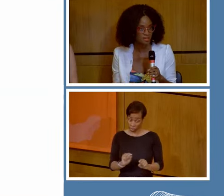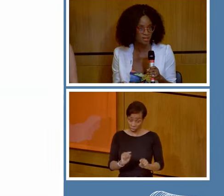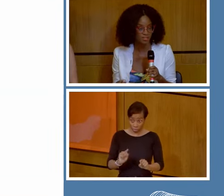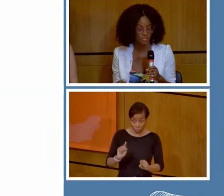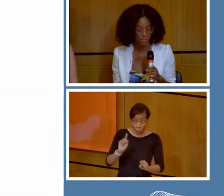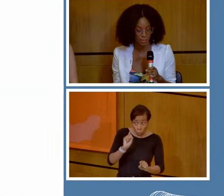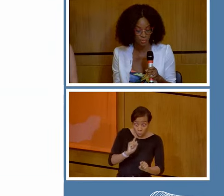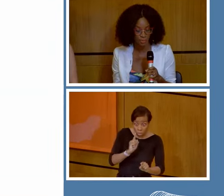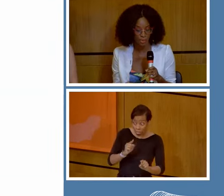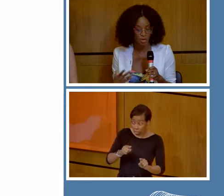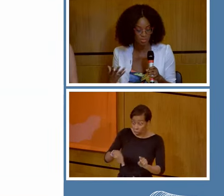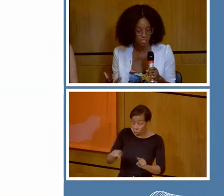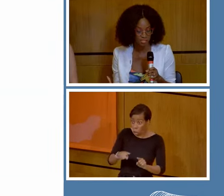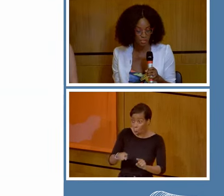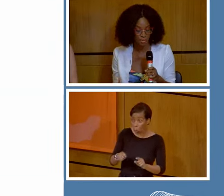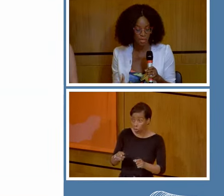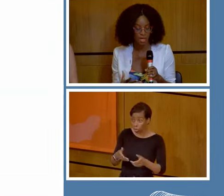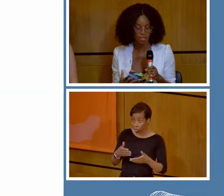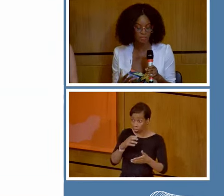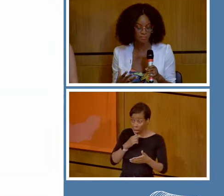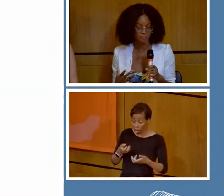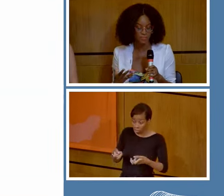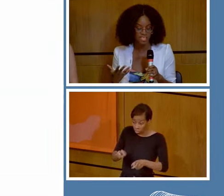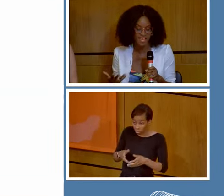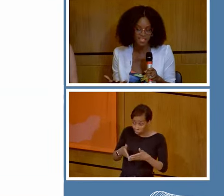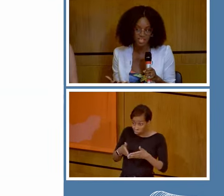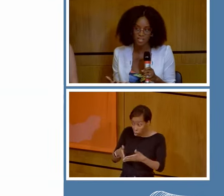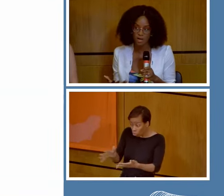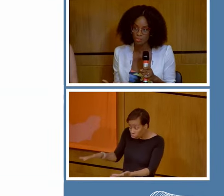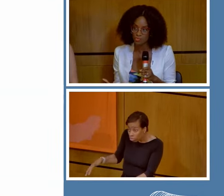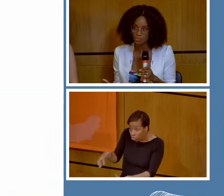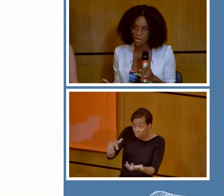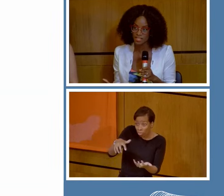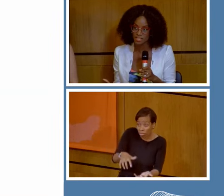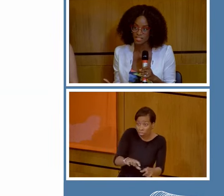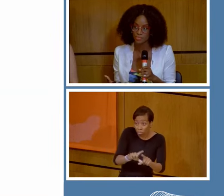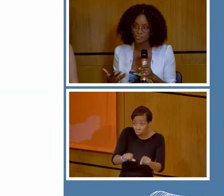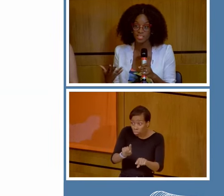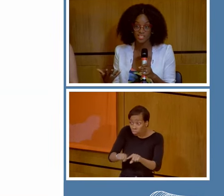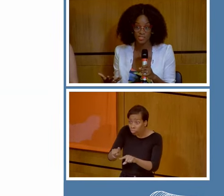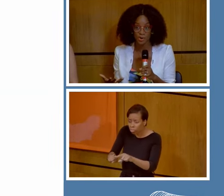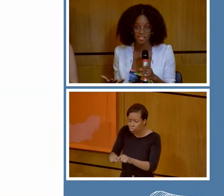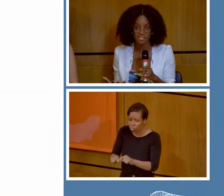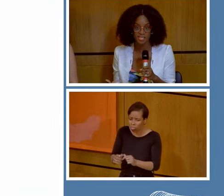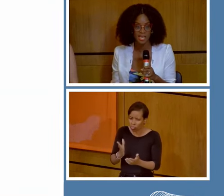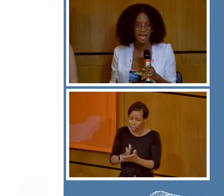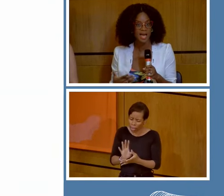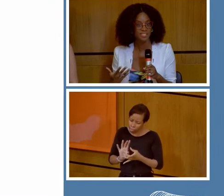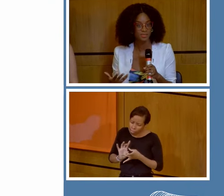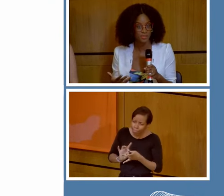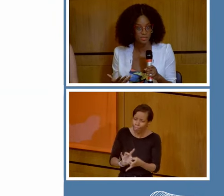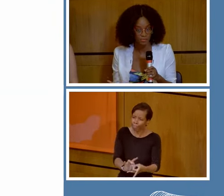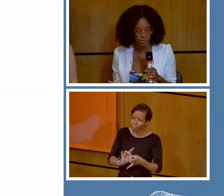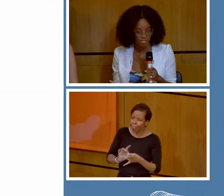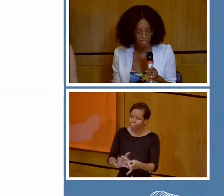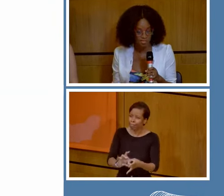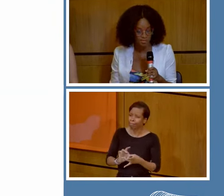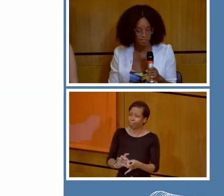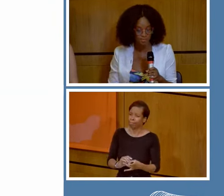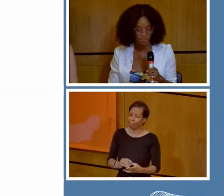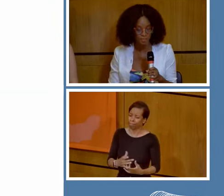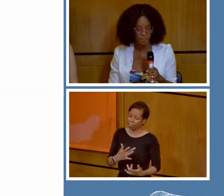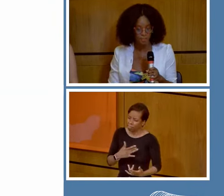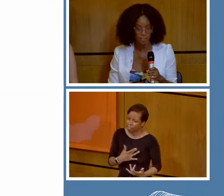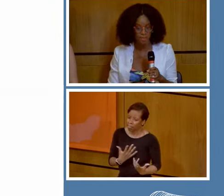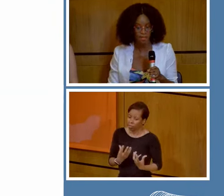to continue engaging in cultural practice, religious practice, and spiritual practice.